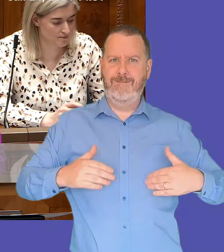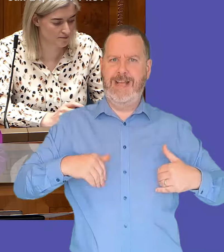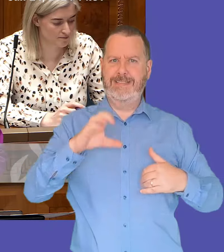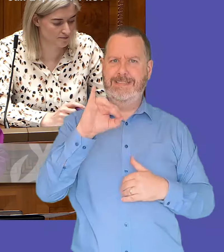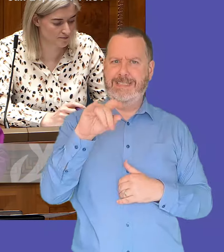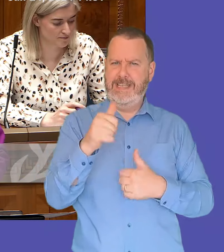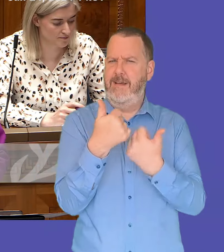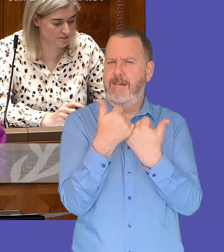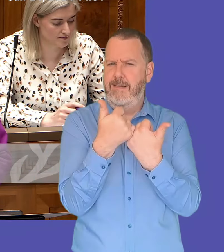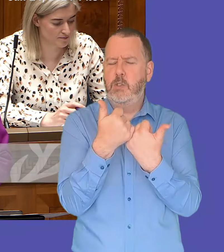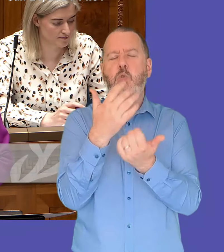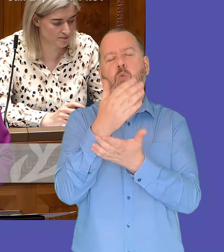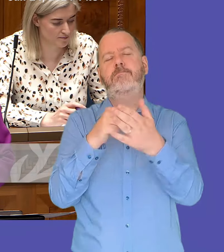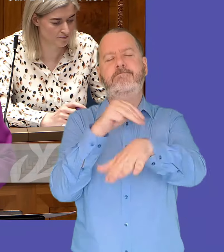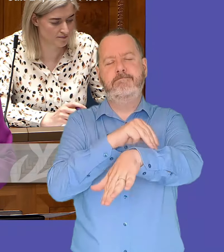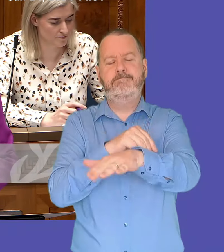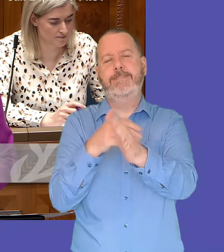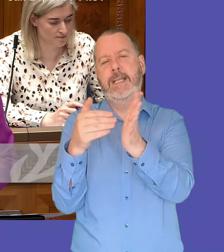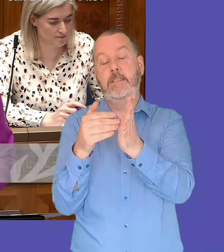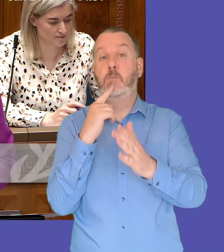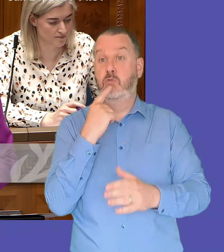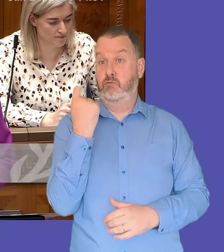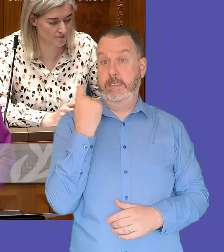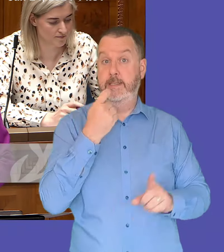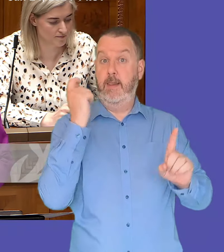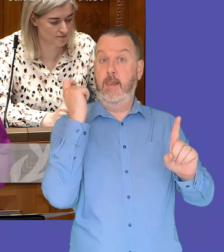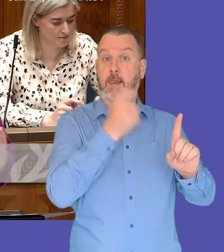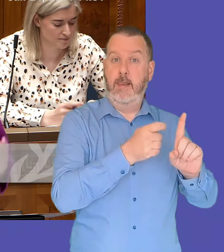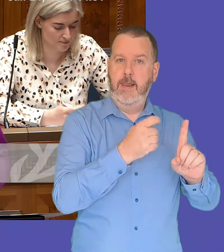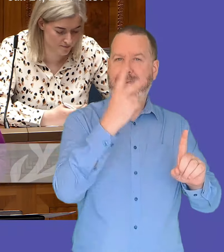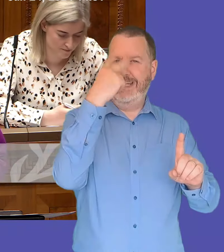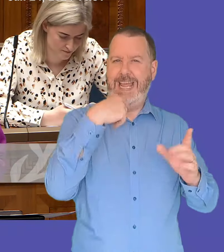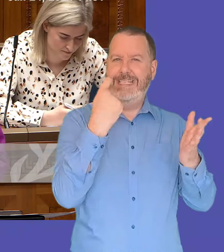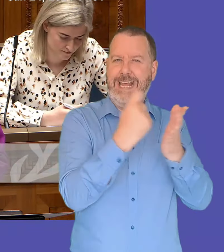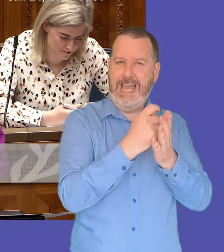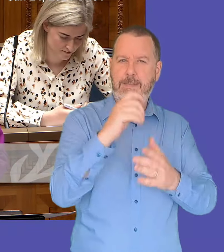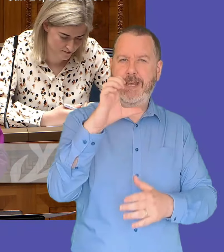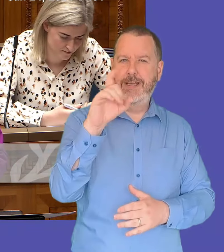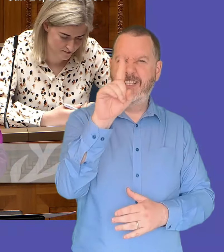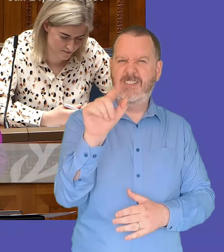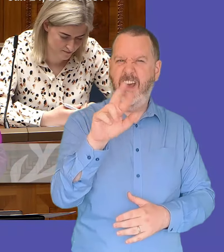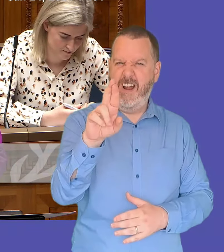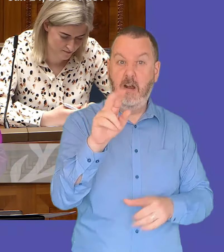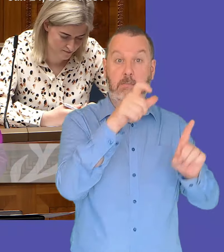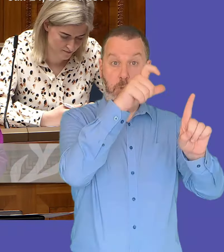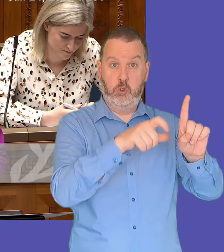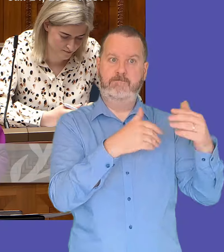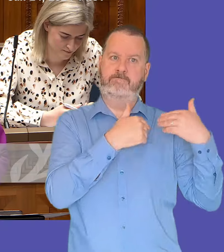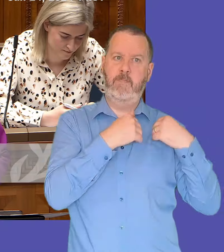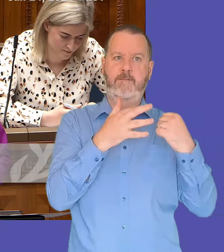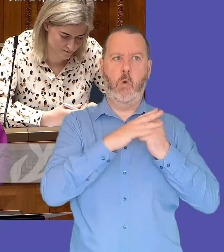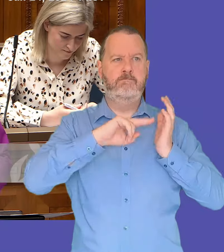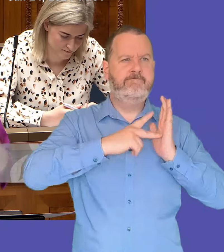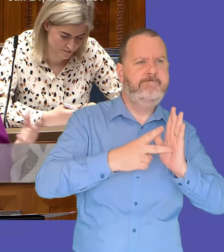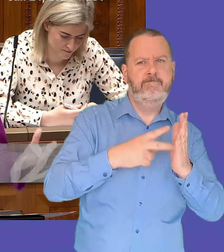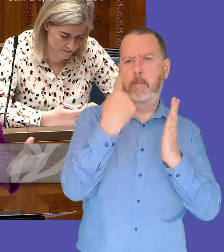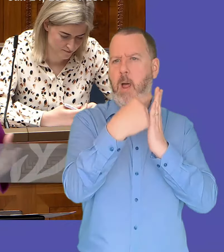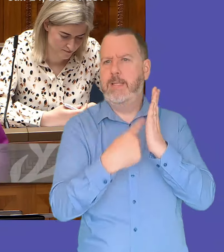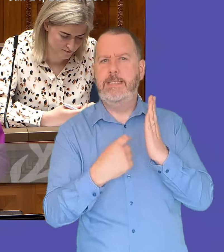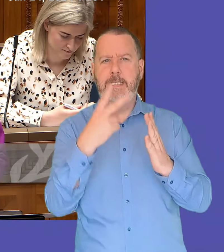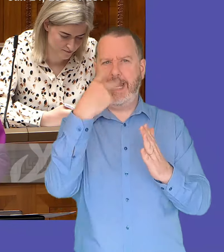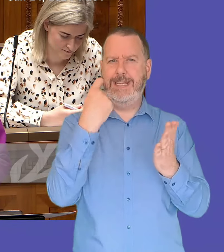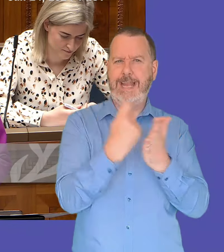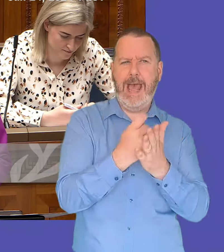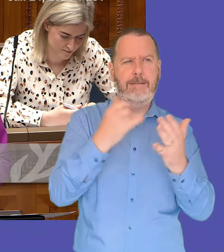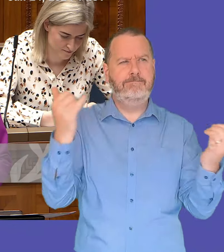resolved and i note the recent appointment of the night times are which i think is a great addition also you'll know that the responsibility for regenerating